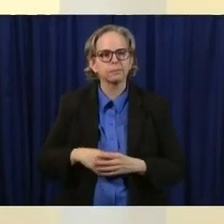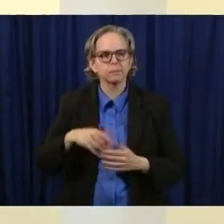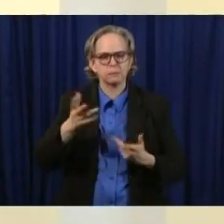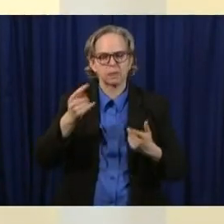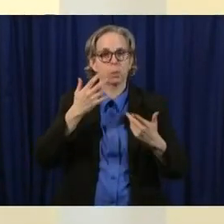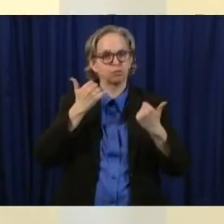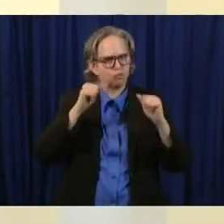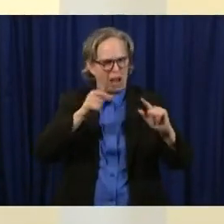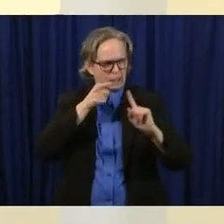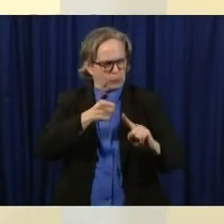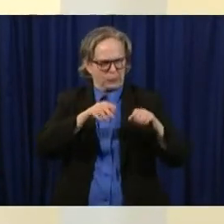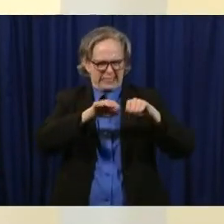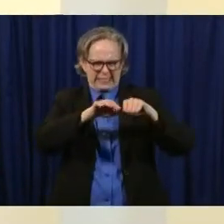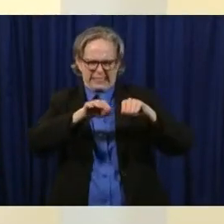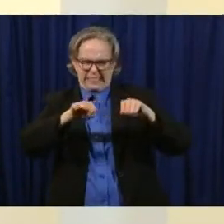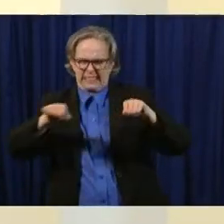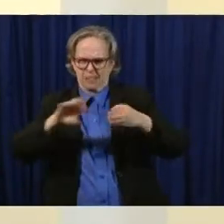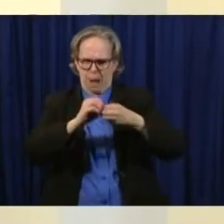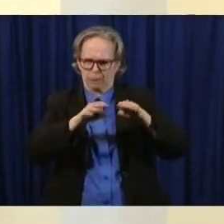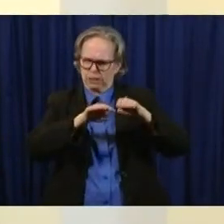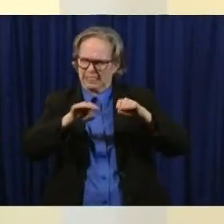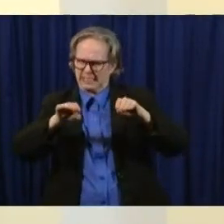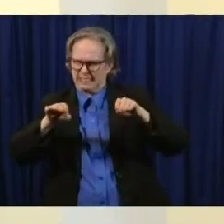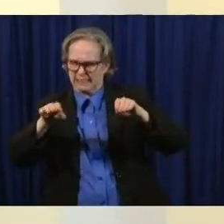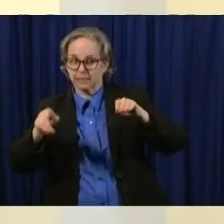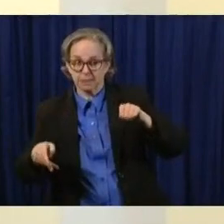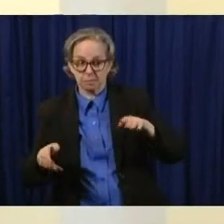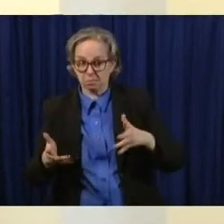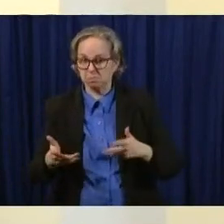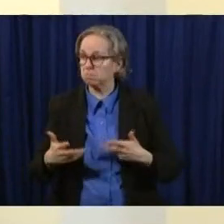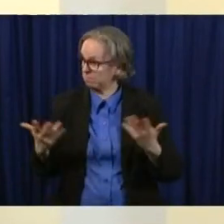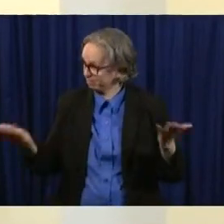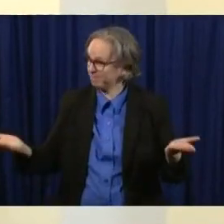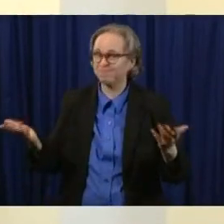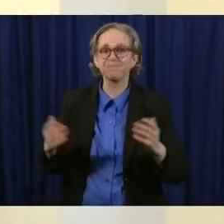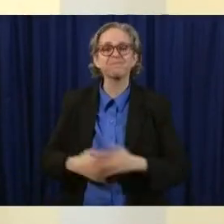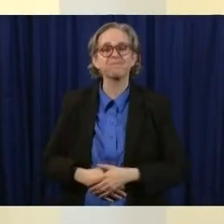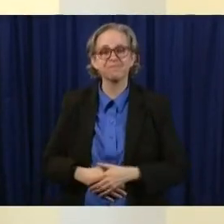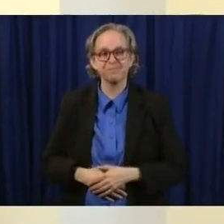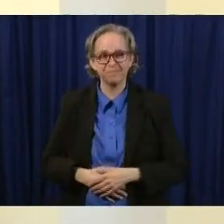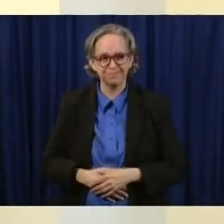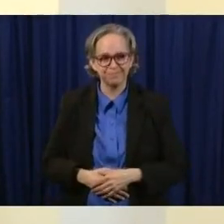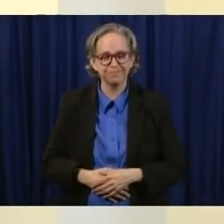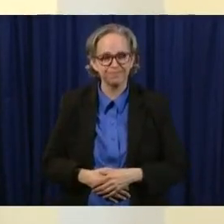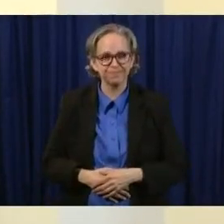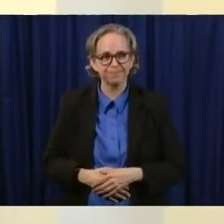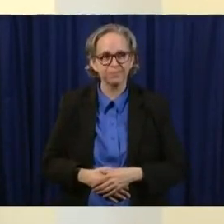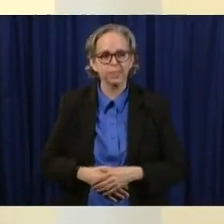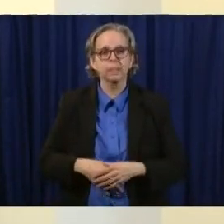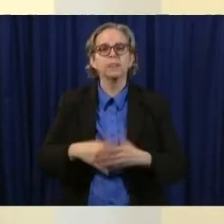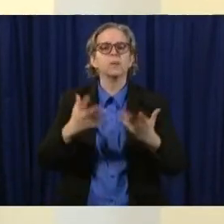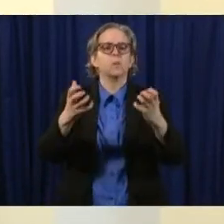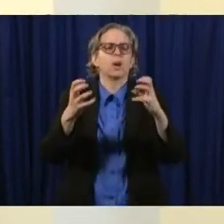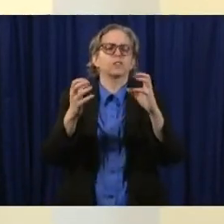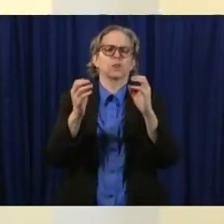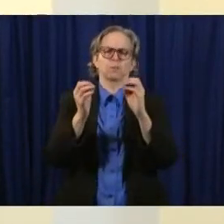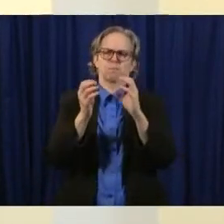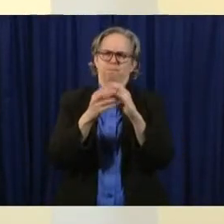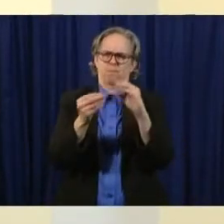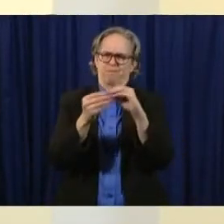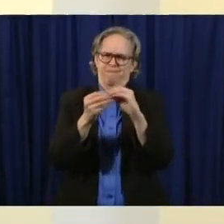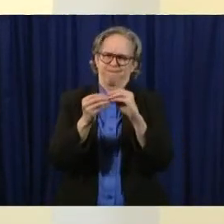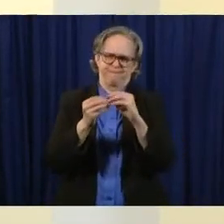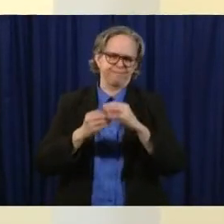um next i think that would be it for today um i want to talk a little bit um